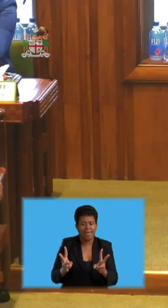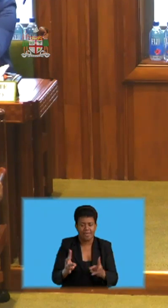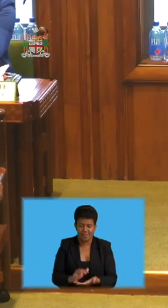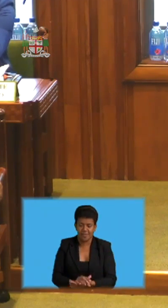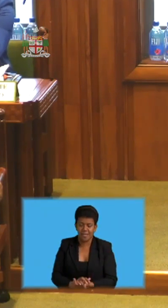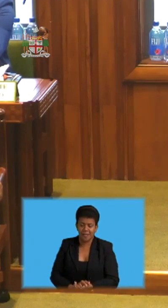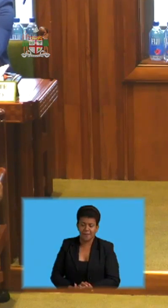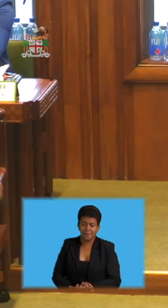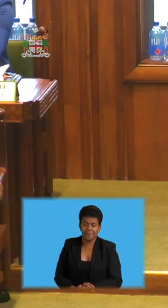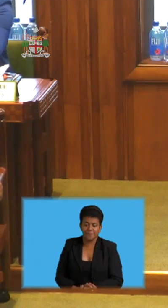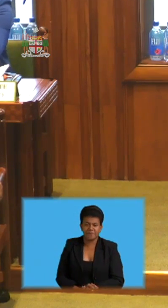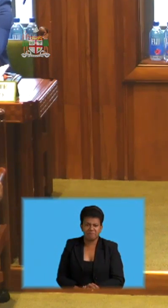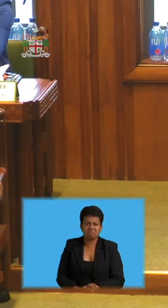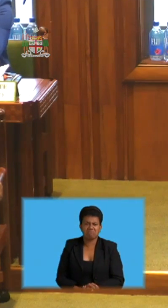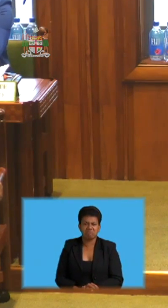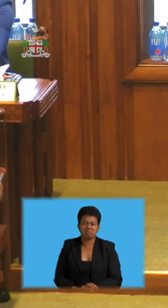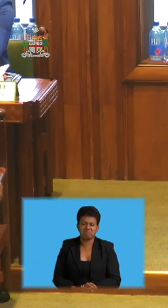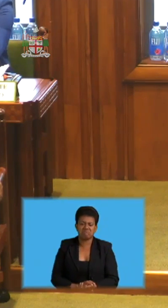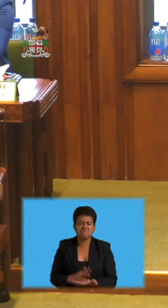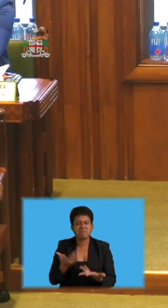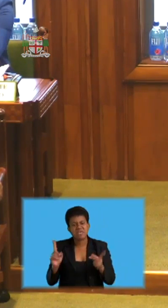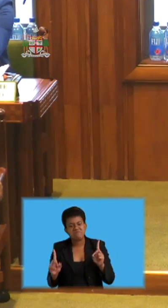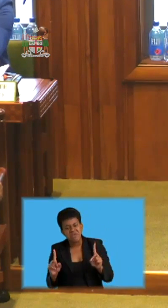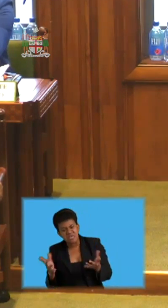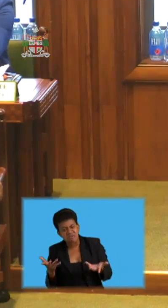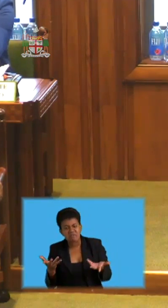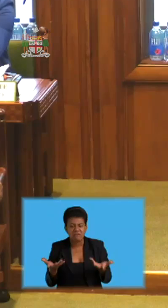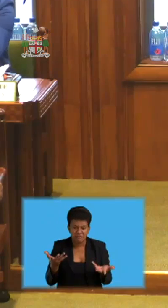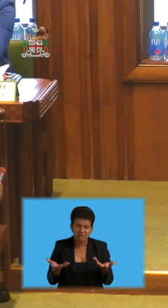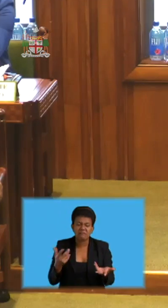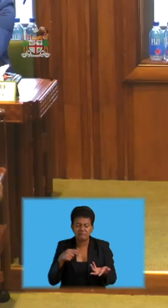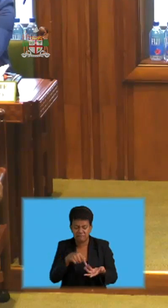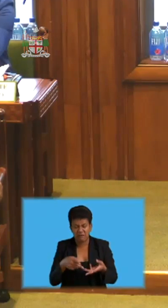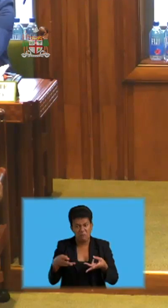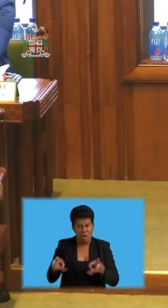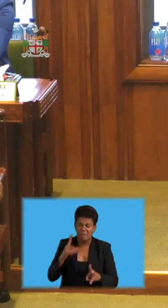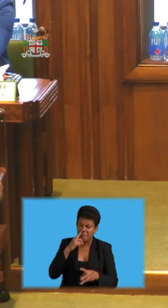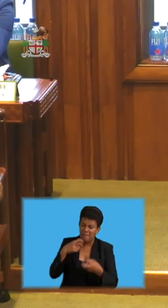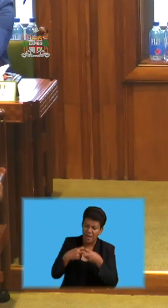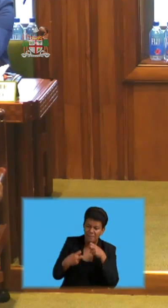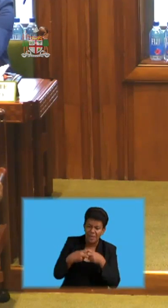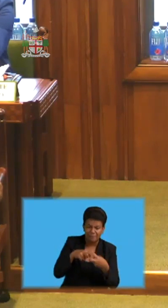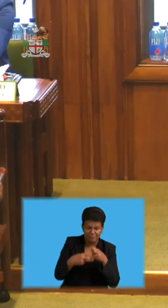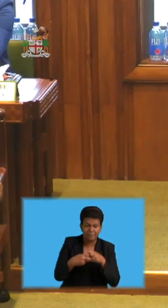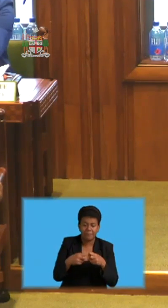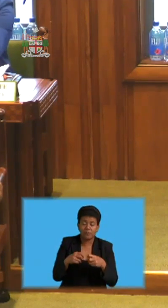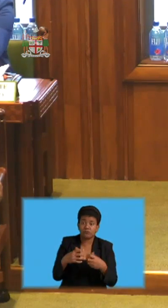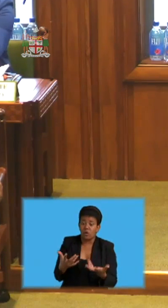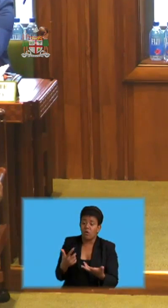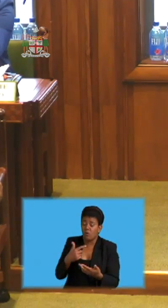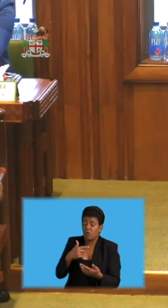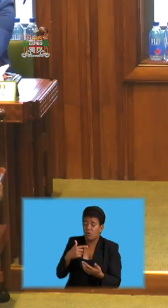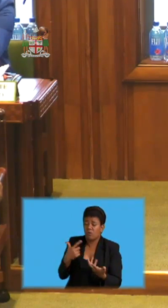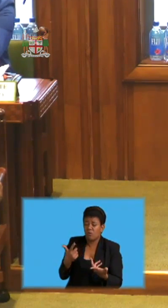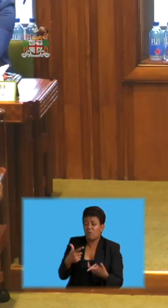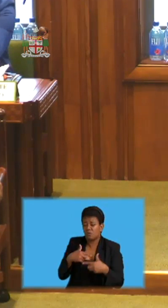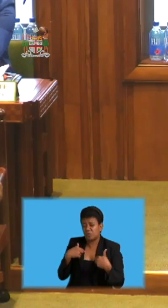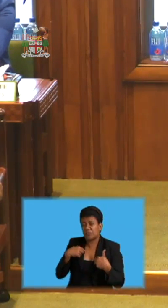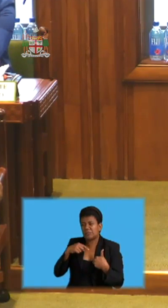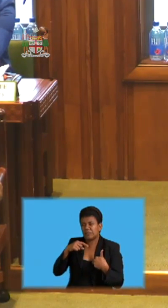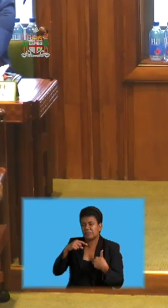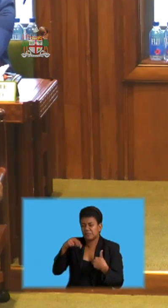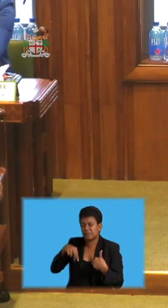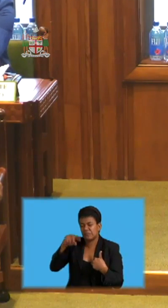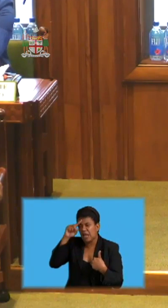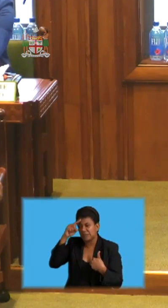respect to other issues. So we need to understand that. And I agree with him. And I think